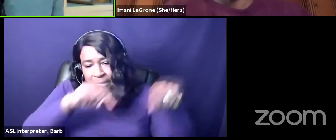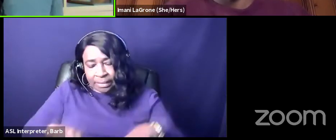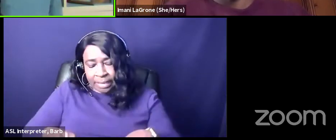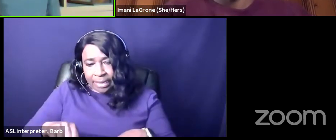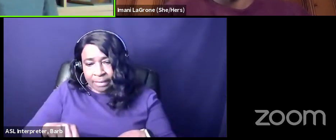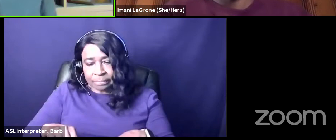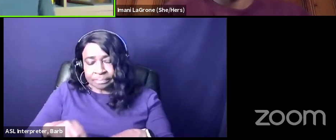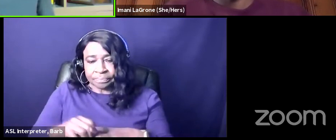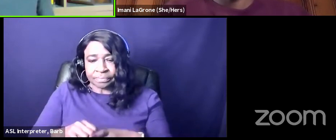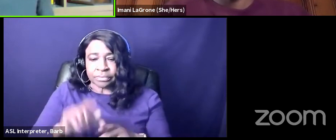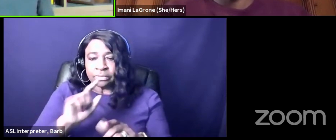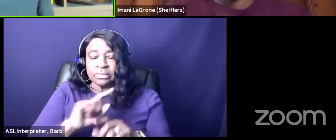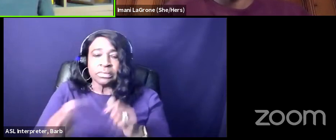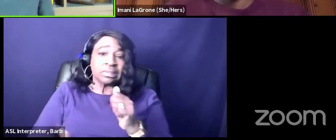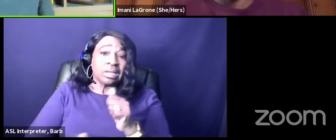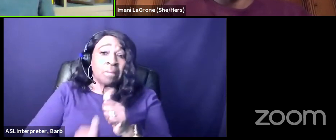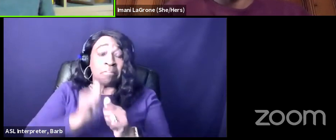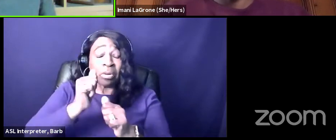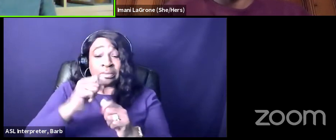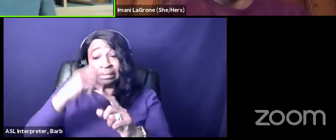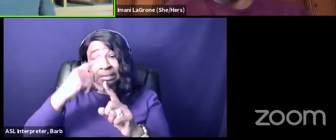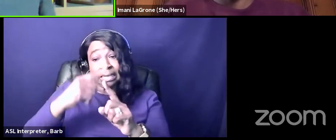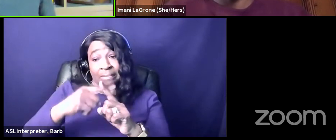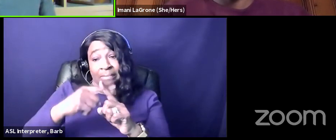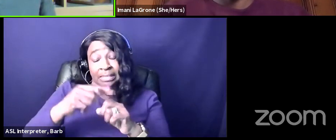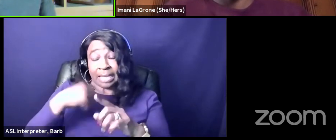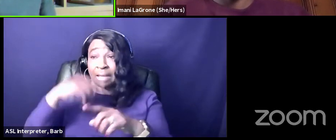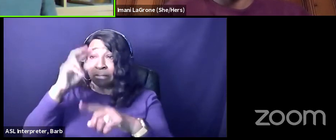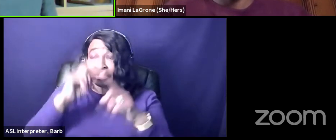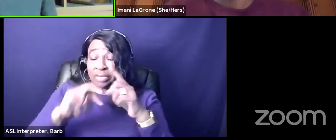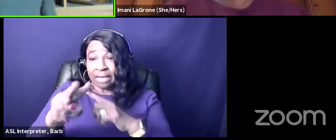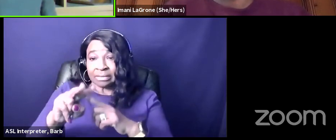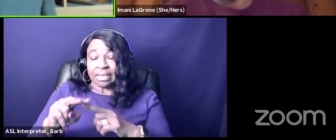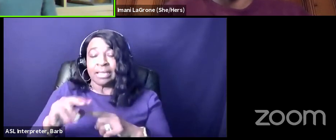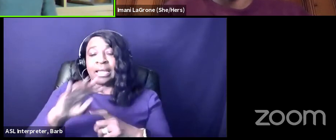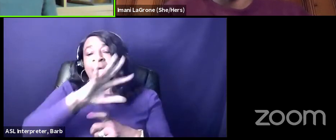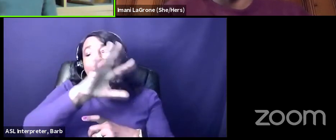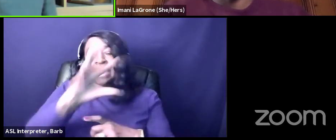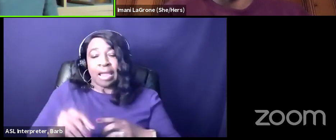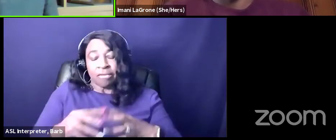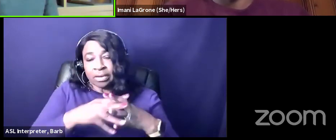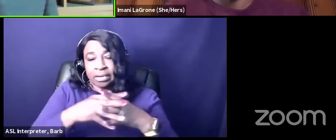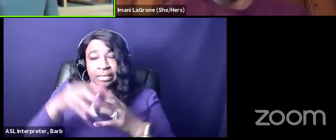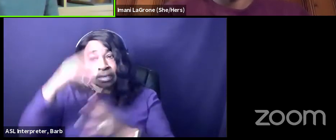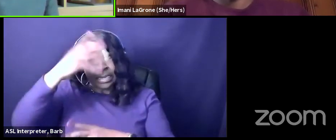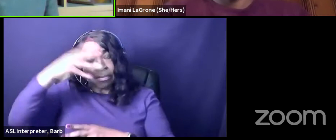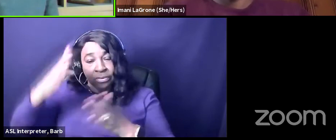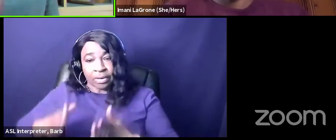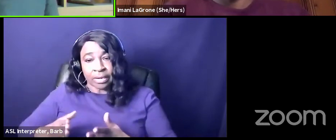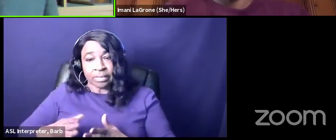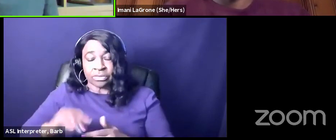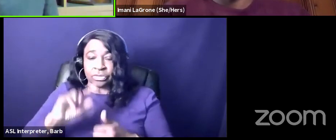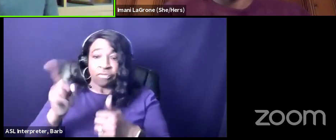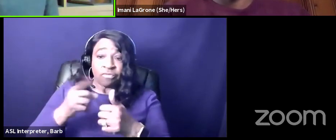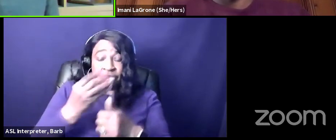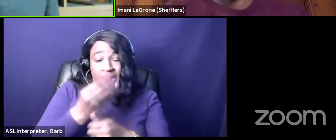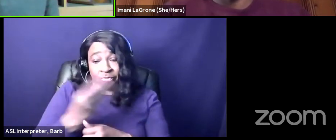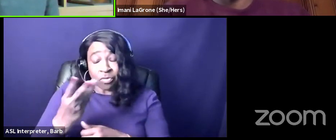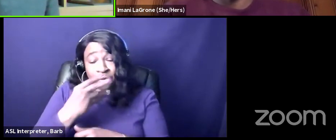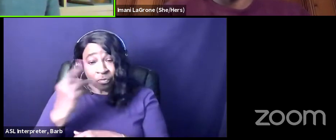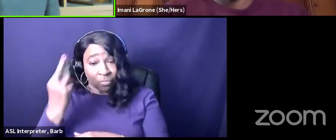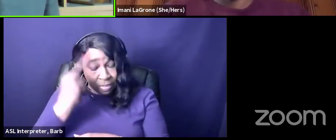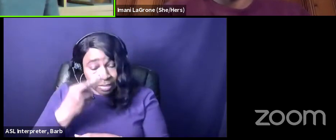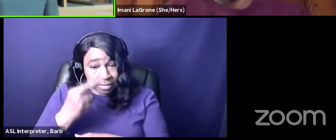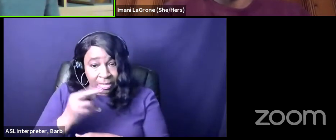then the most optimistic i hypothesized would be african immigrants for a few reasons one new they're by and large newer